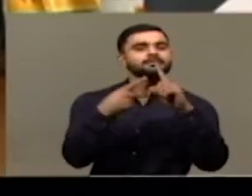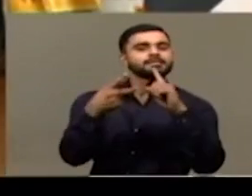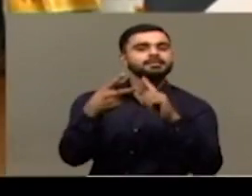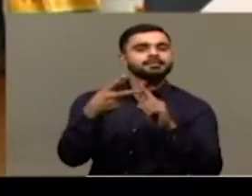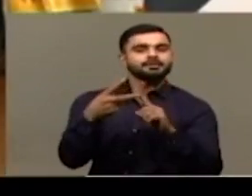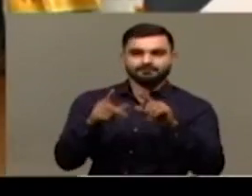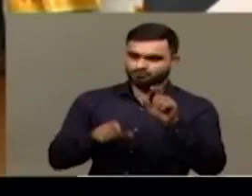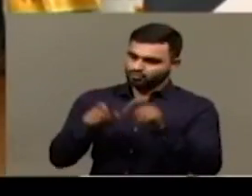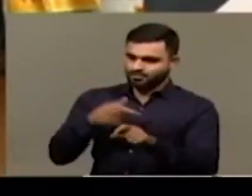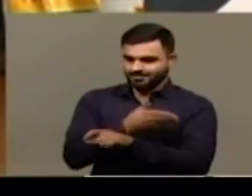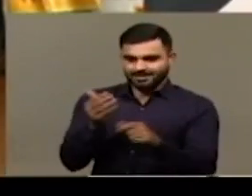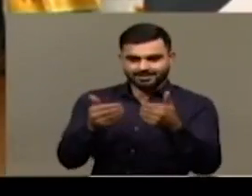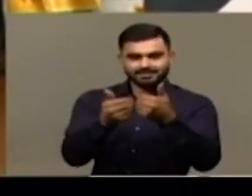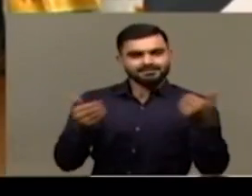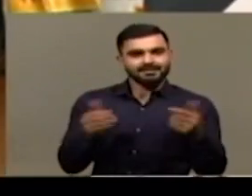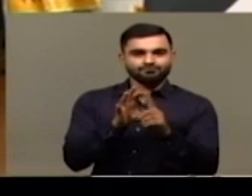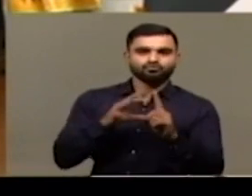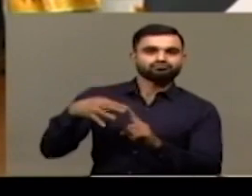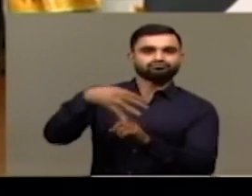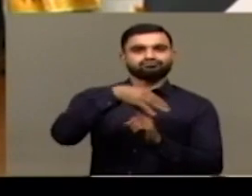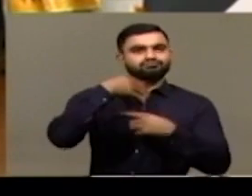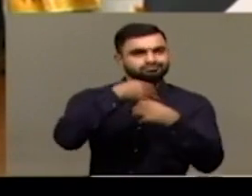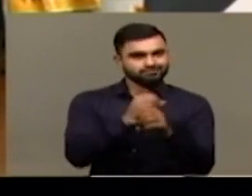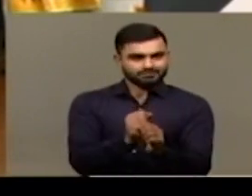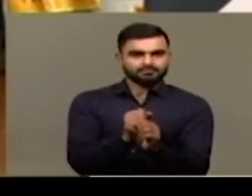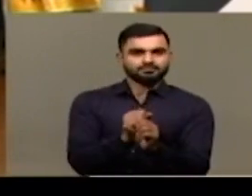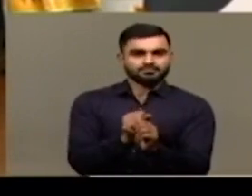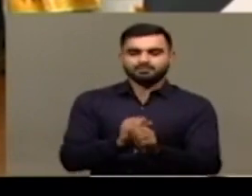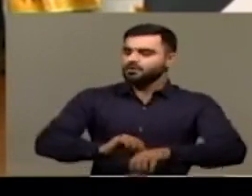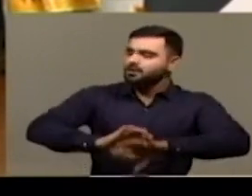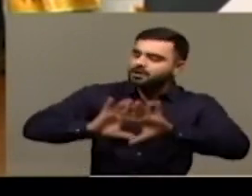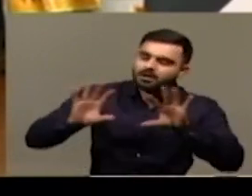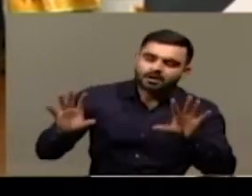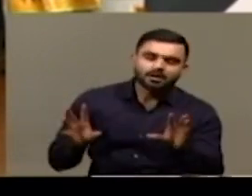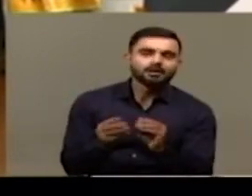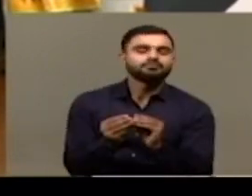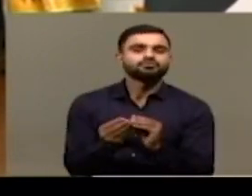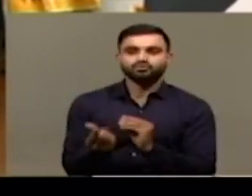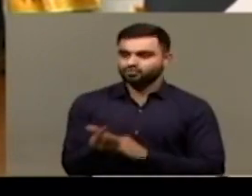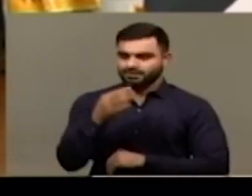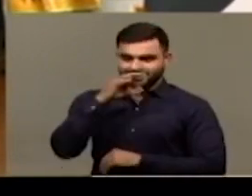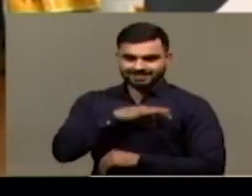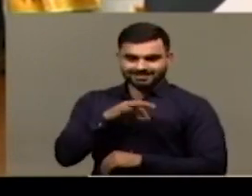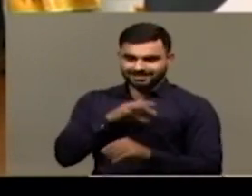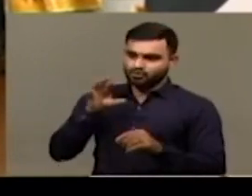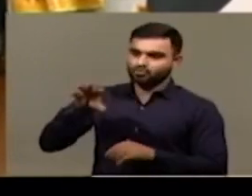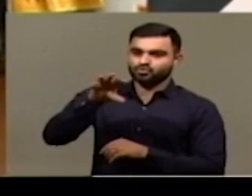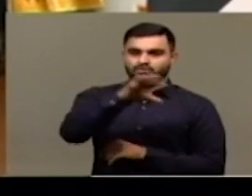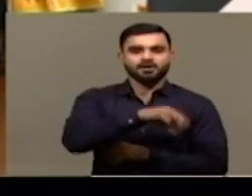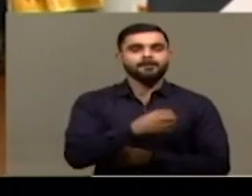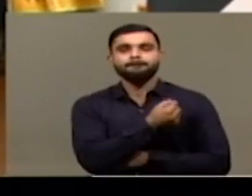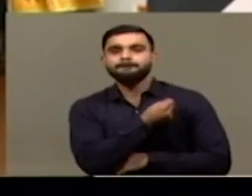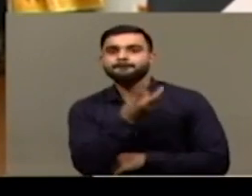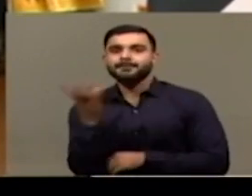then overall, we will in beneficiary state. This survey is very important for Then we